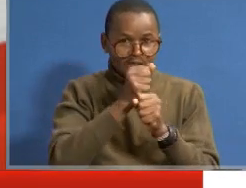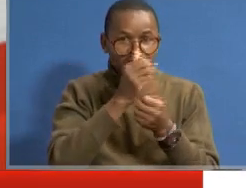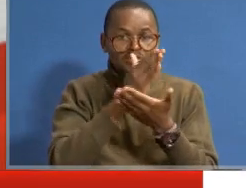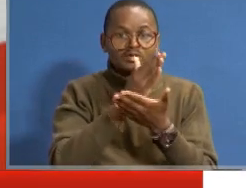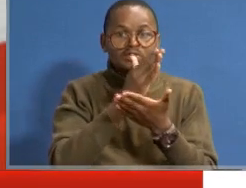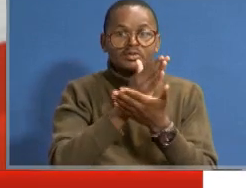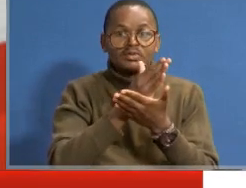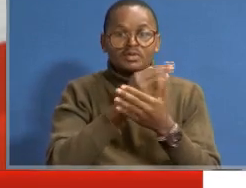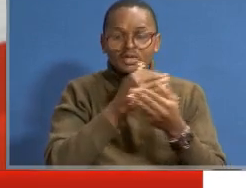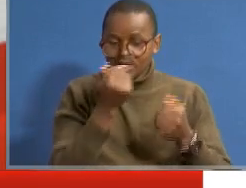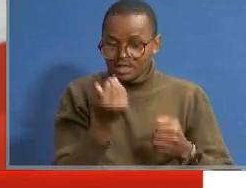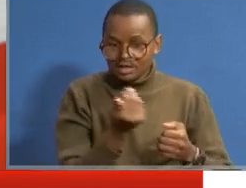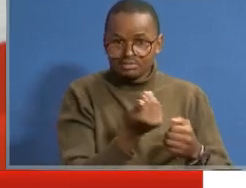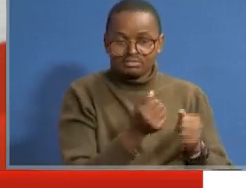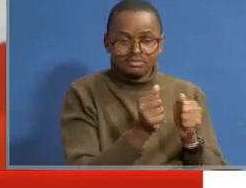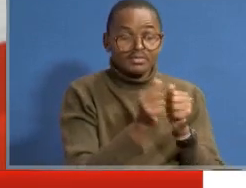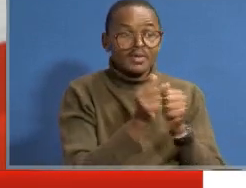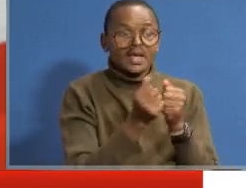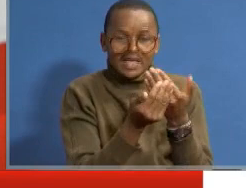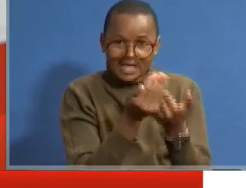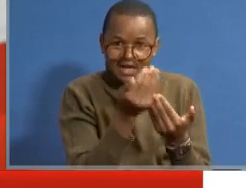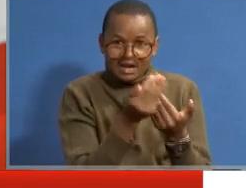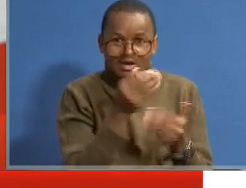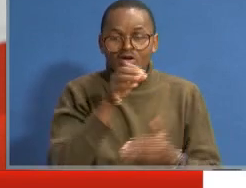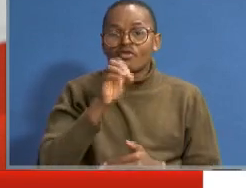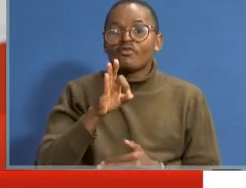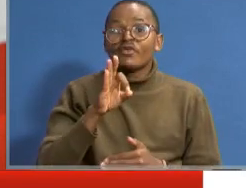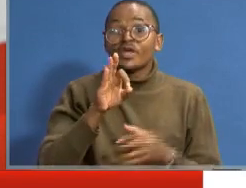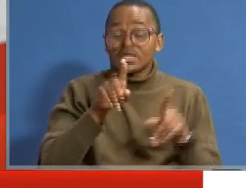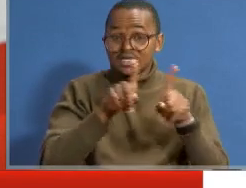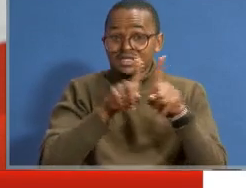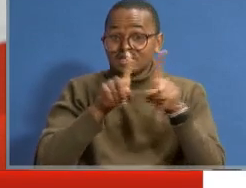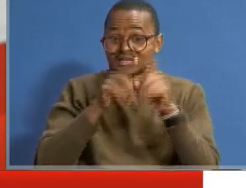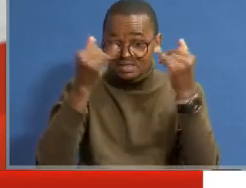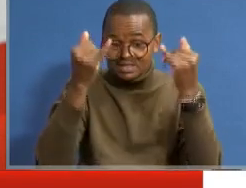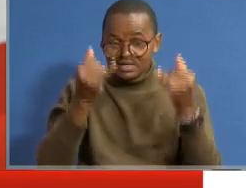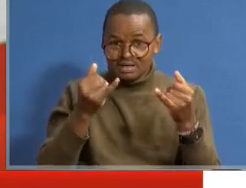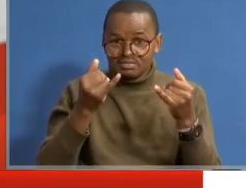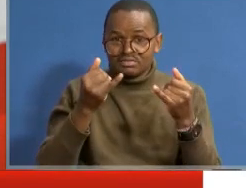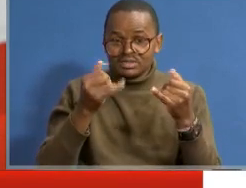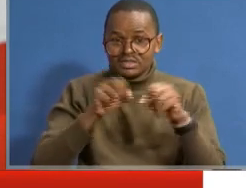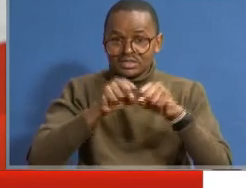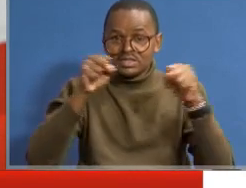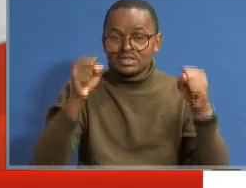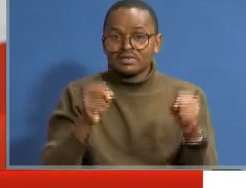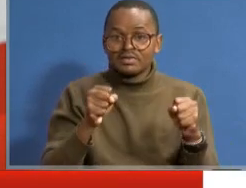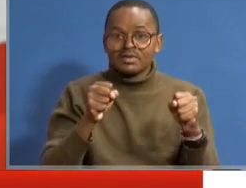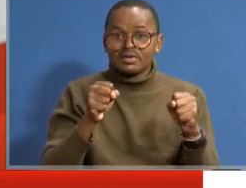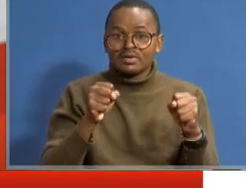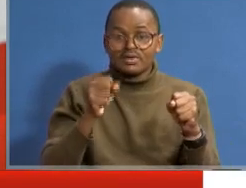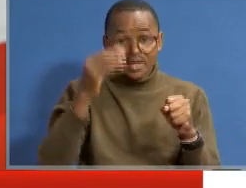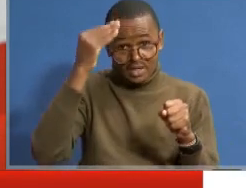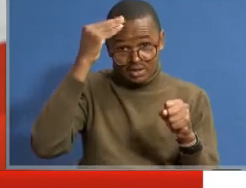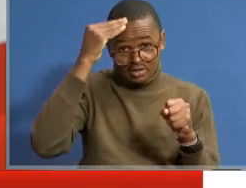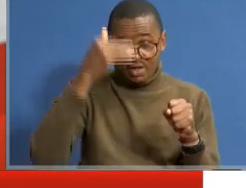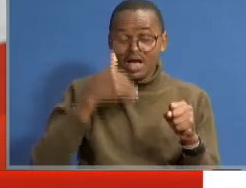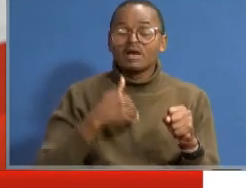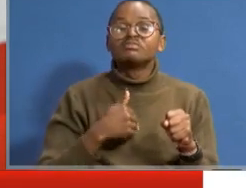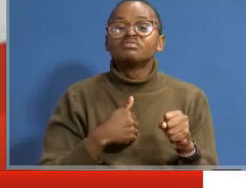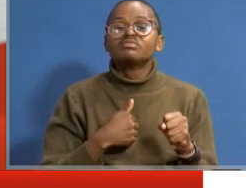that children with disability are taken care of. even the current system of education which we have